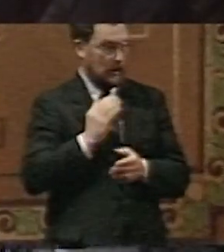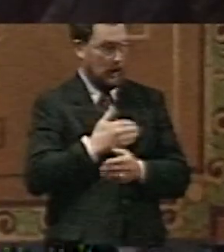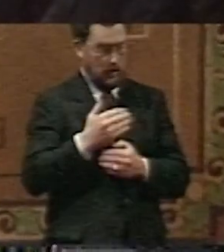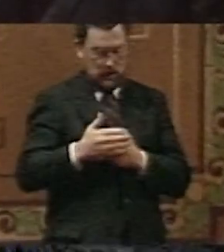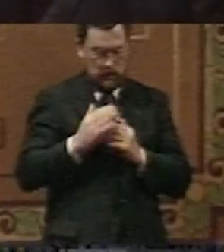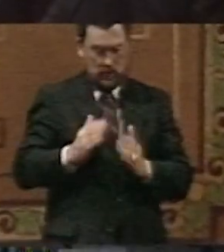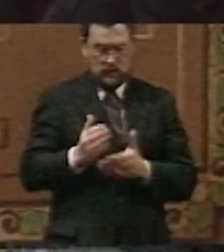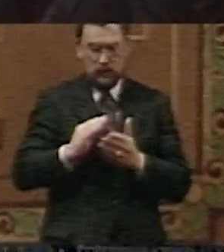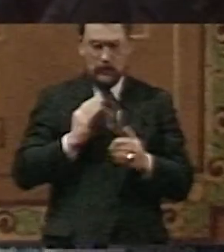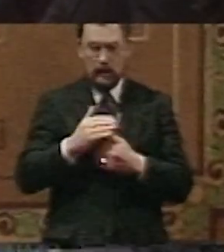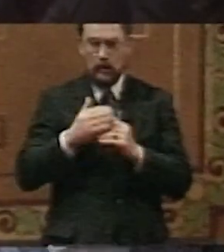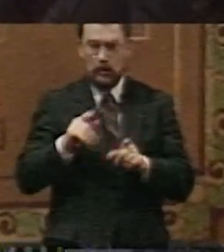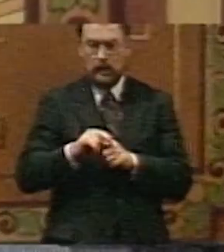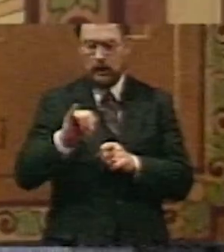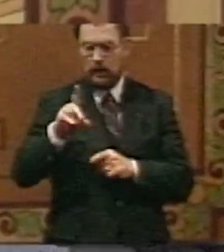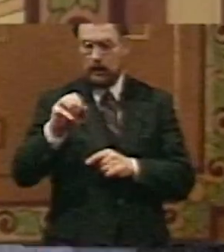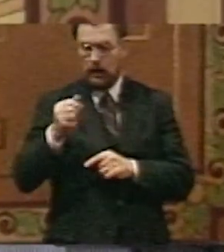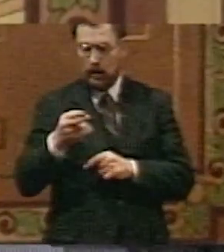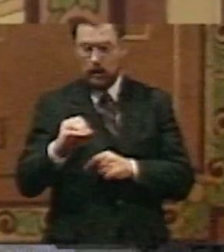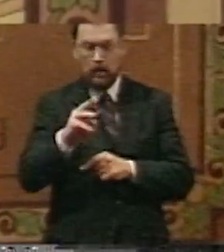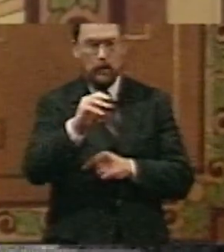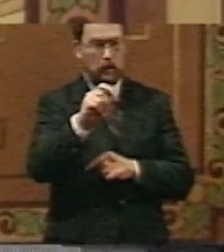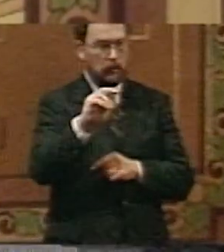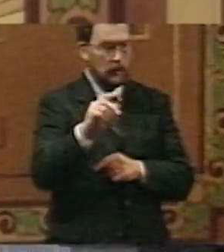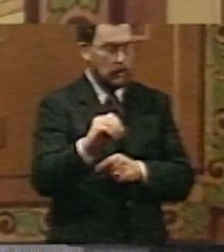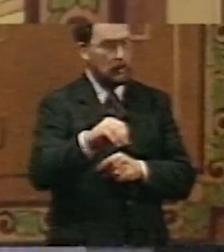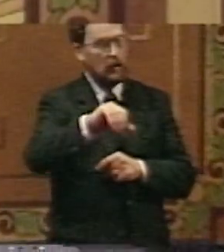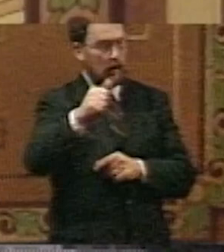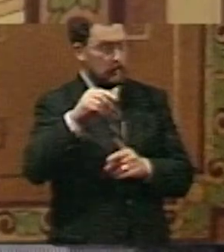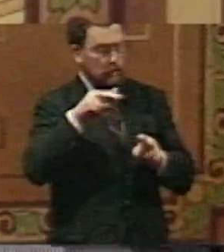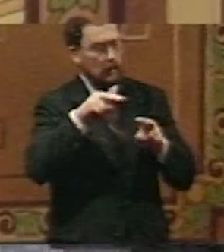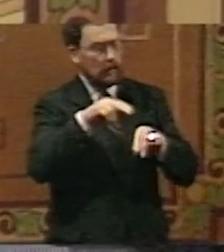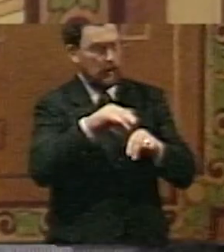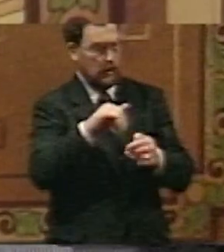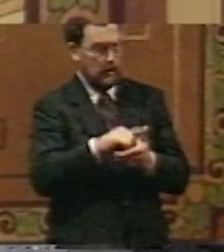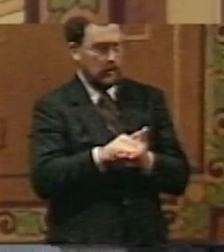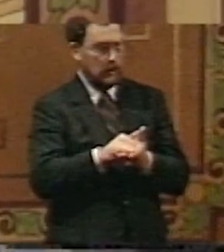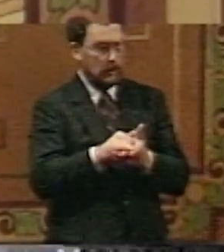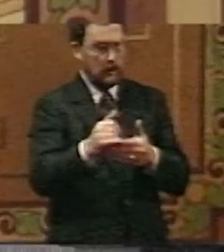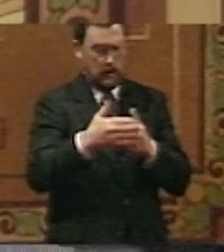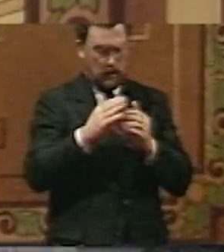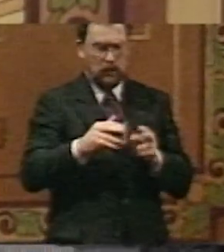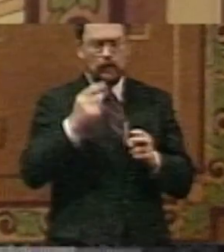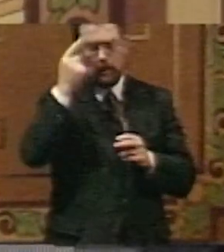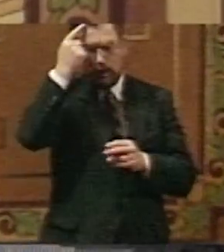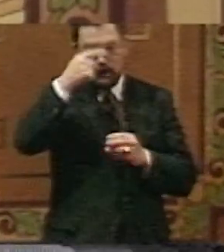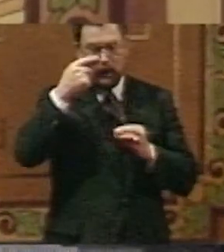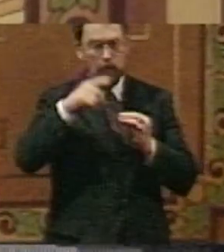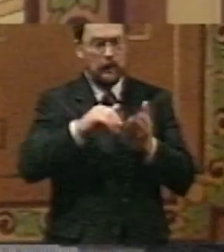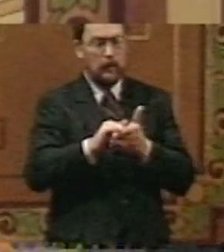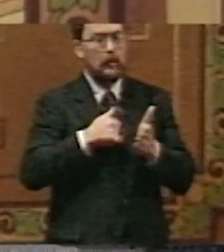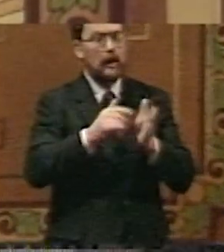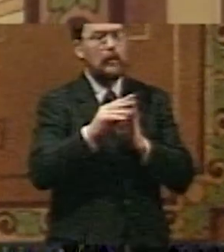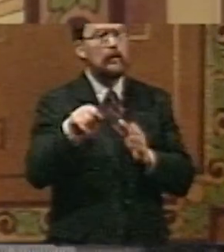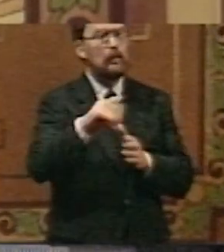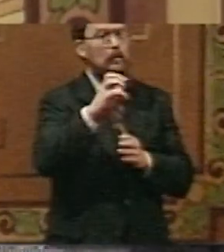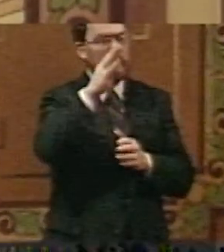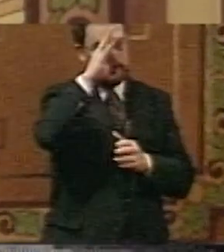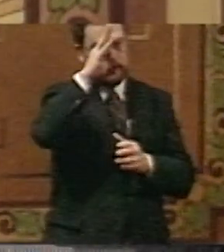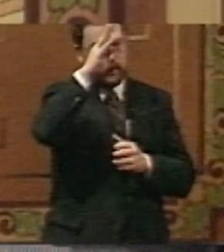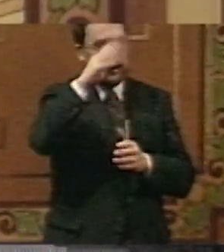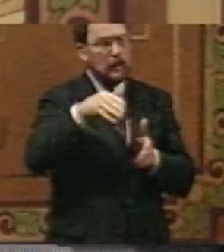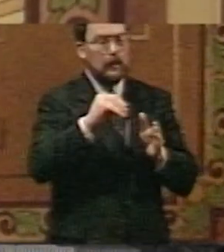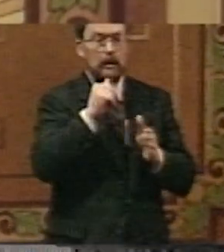neighbors, some of our neighbors like Idaho and Montana and some of our other neighbors are looking at it. Neighbors are considering it, but I'm asking you to be innovative.